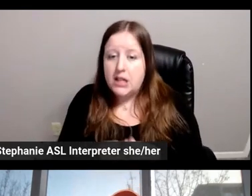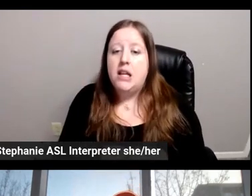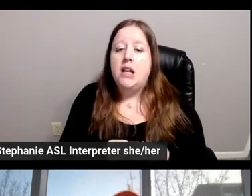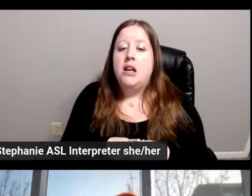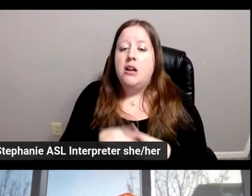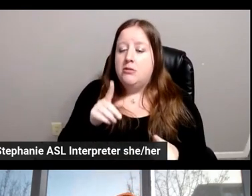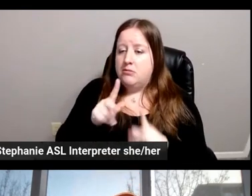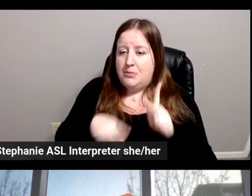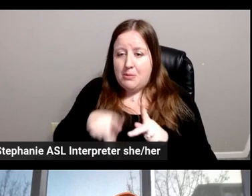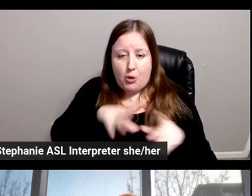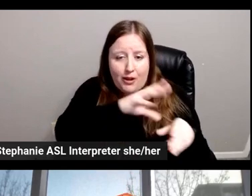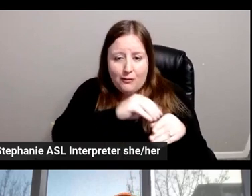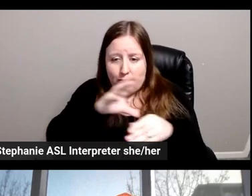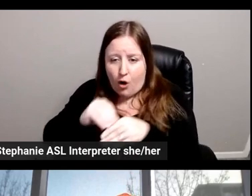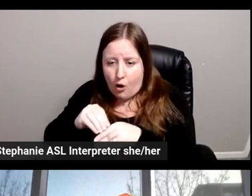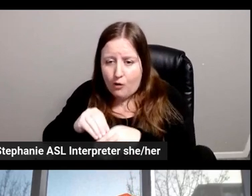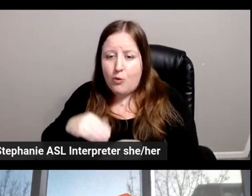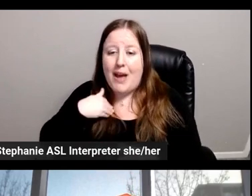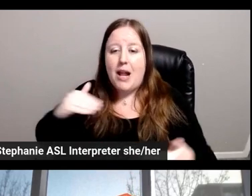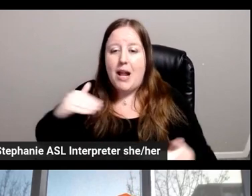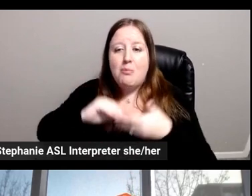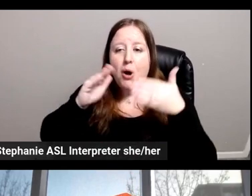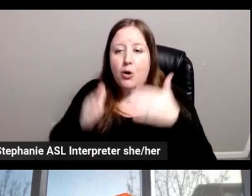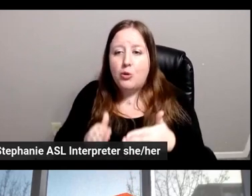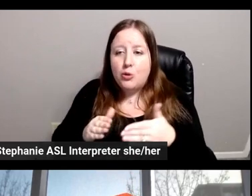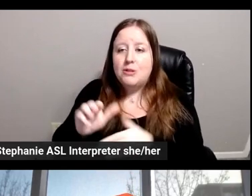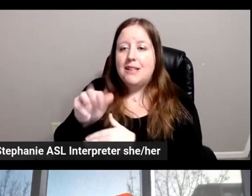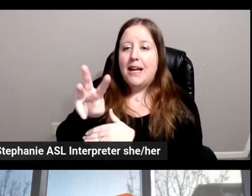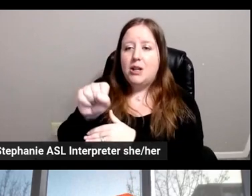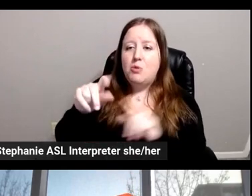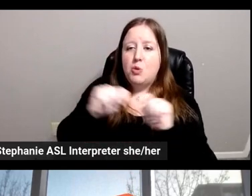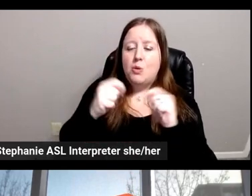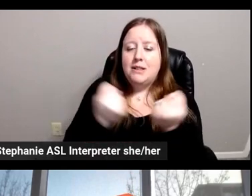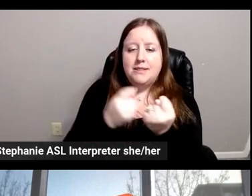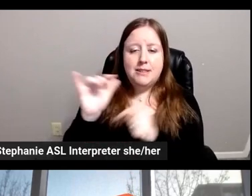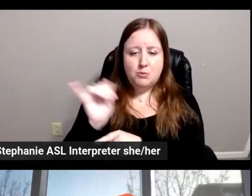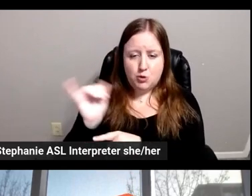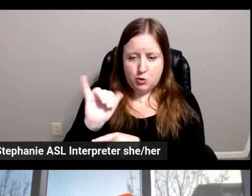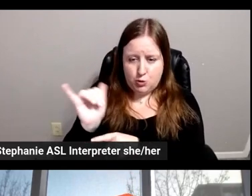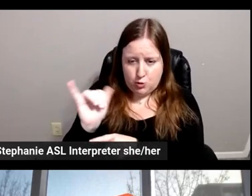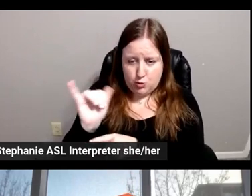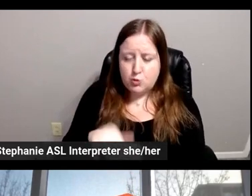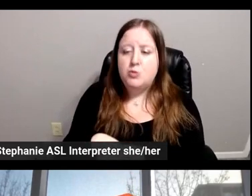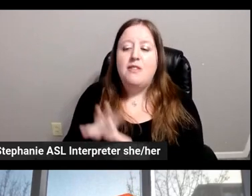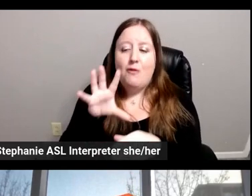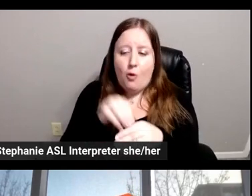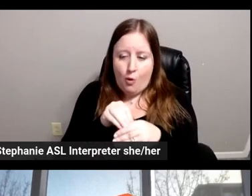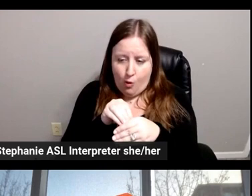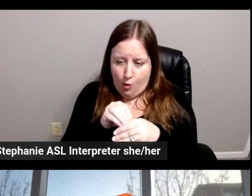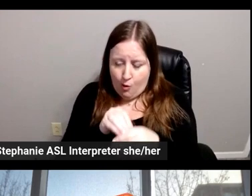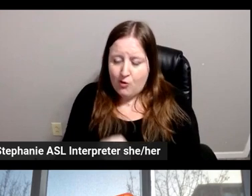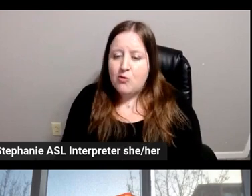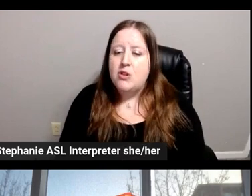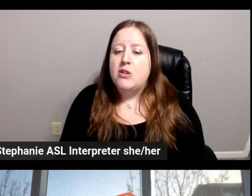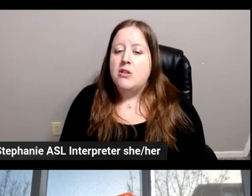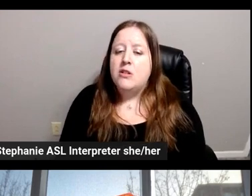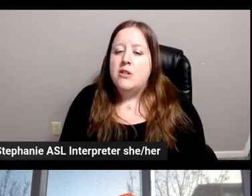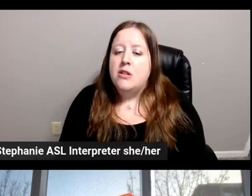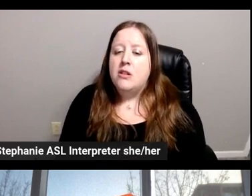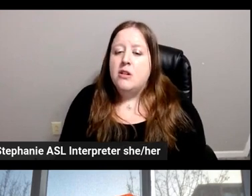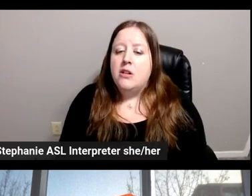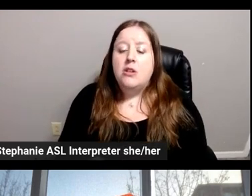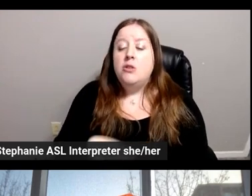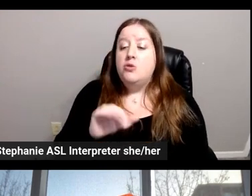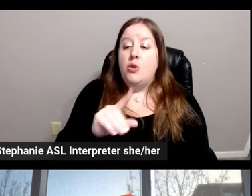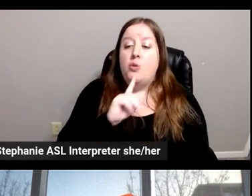involved. We had here our partners, and AWS team, of course, was part of this day. And so we had the full